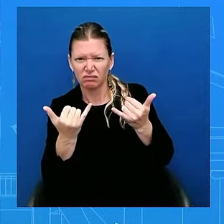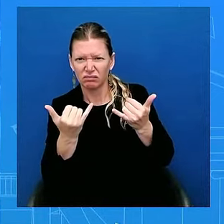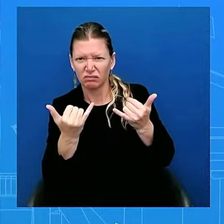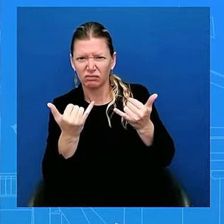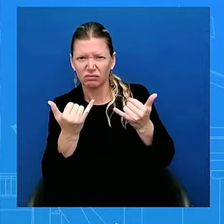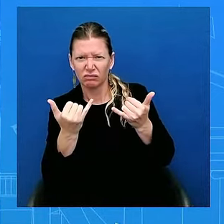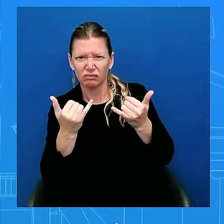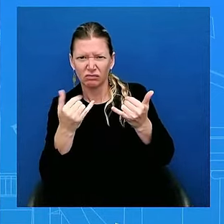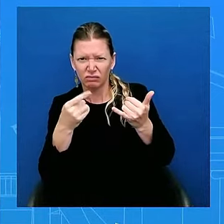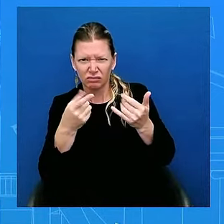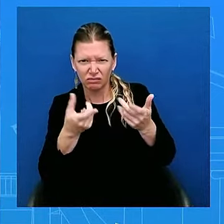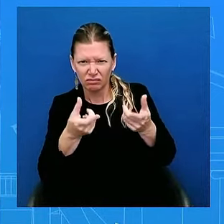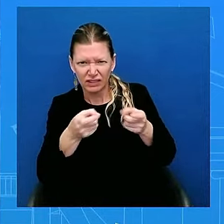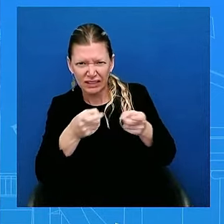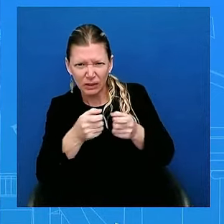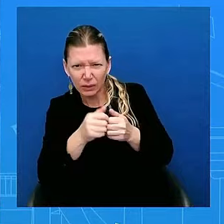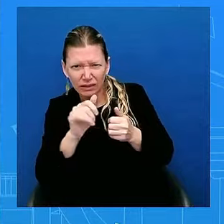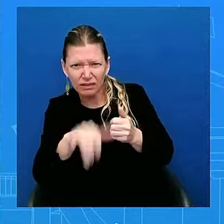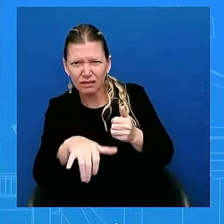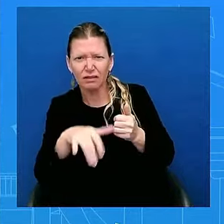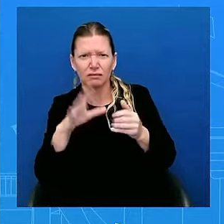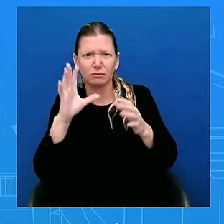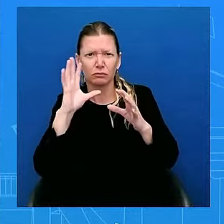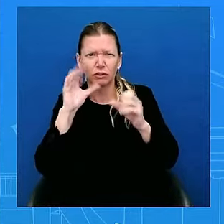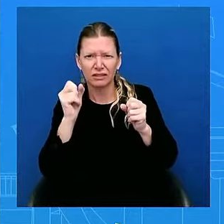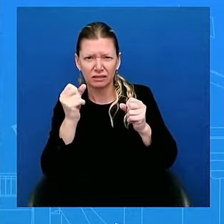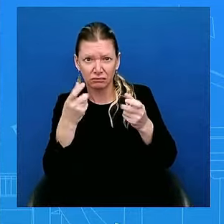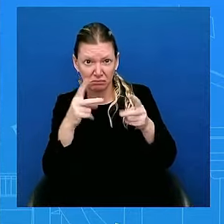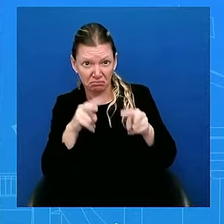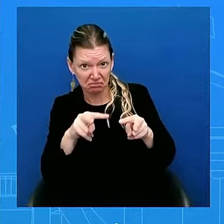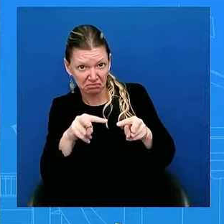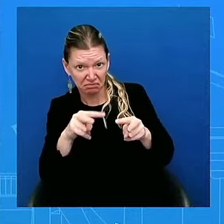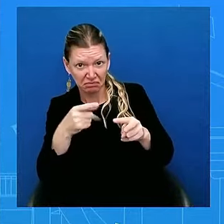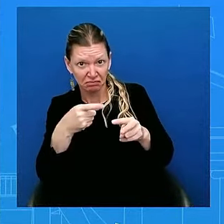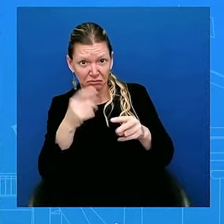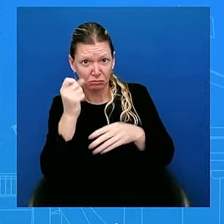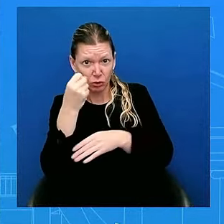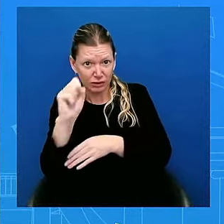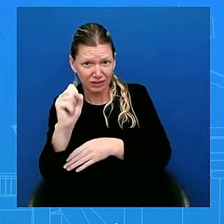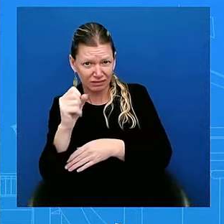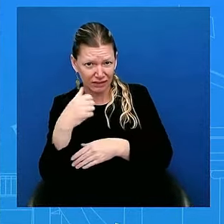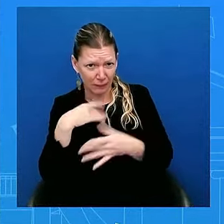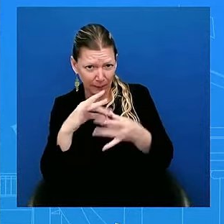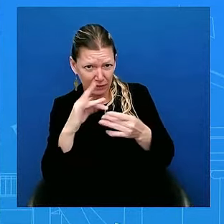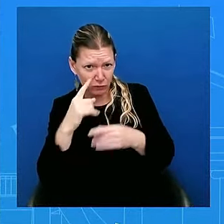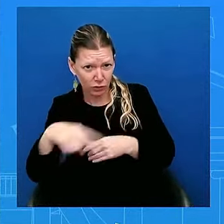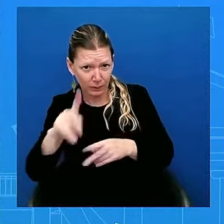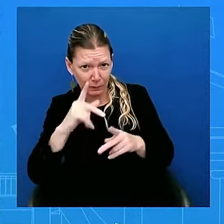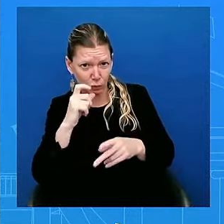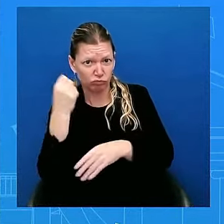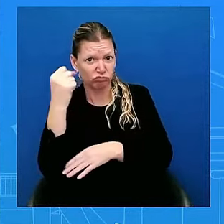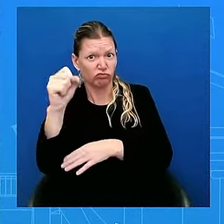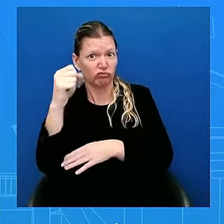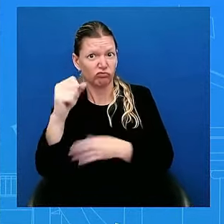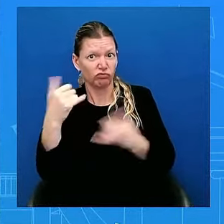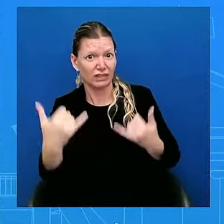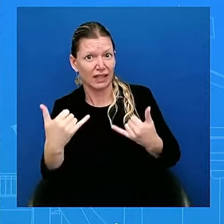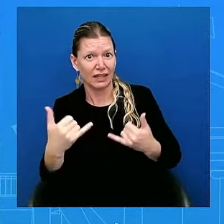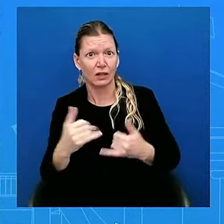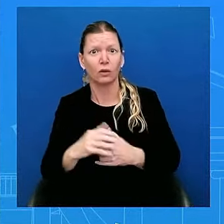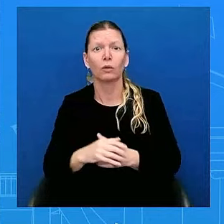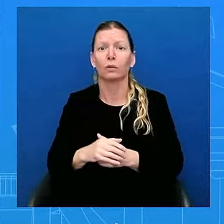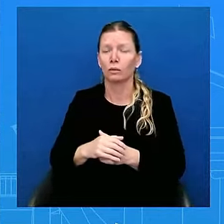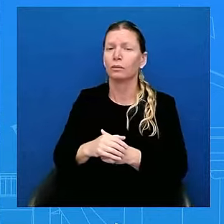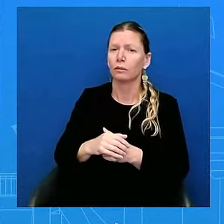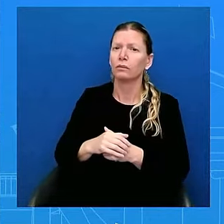demonstrating right now? So, it's basically what we have said for some time. We respect the right for all Americans